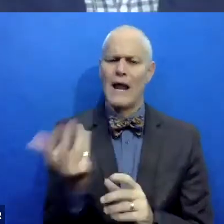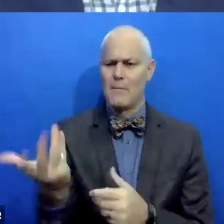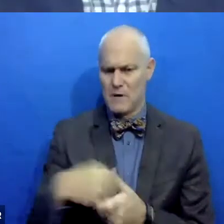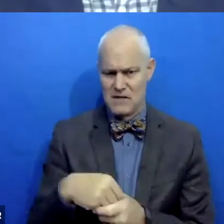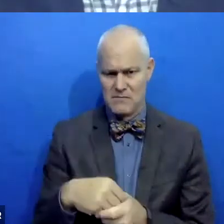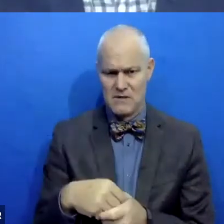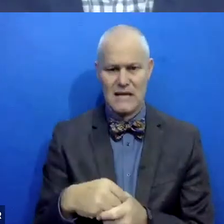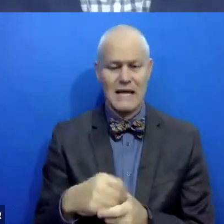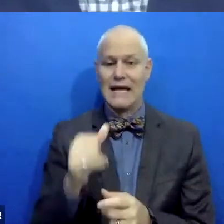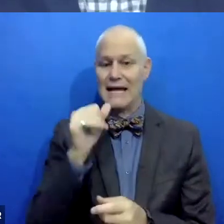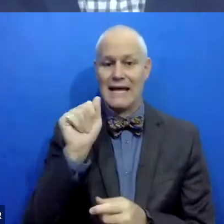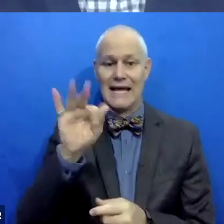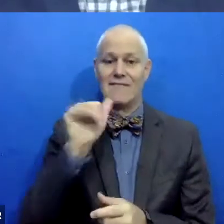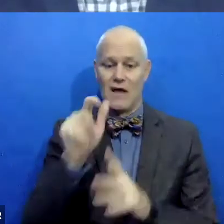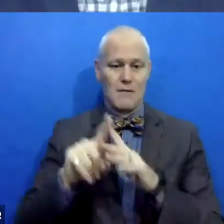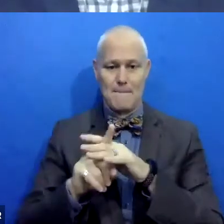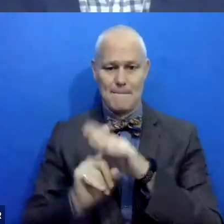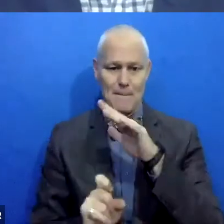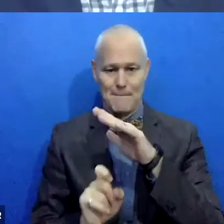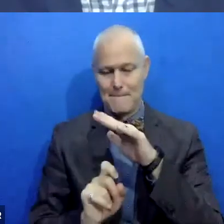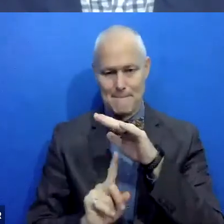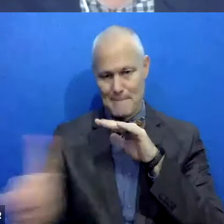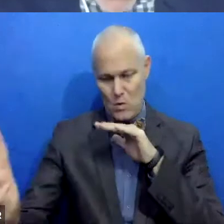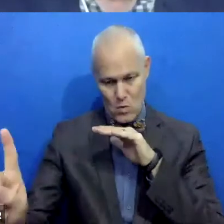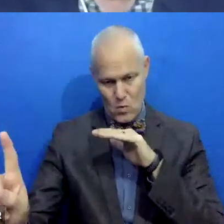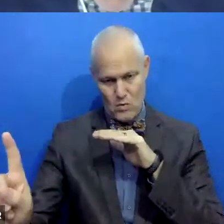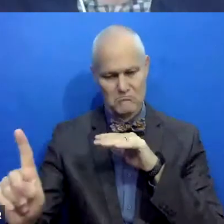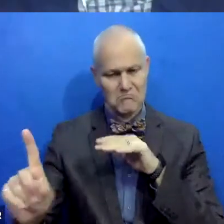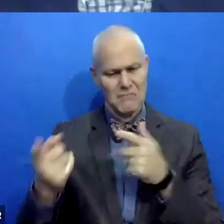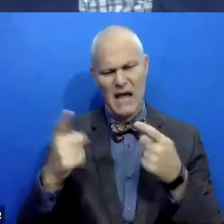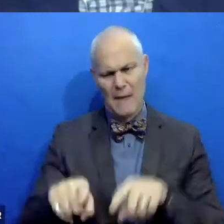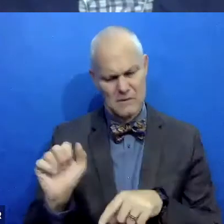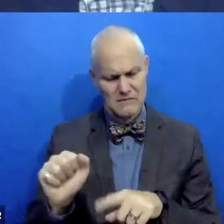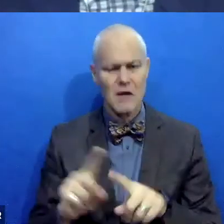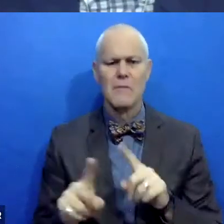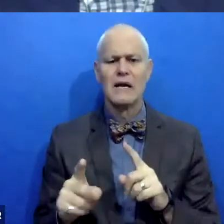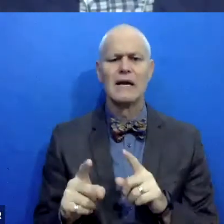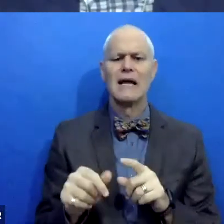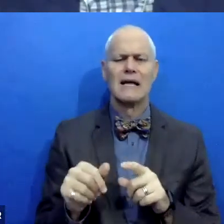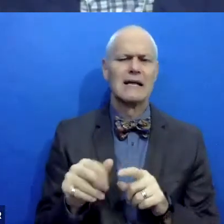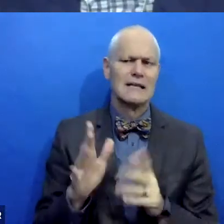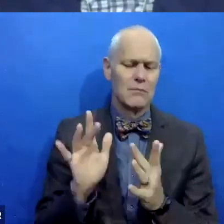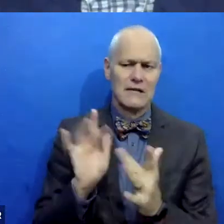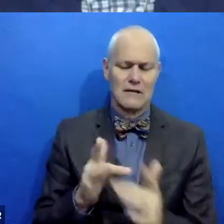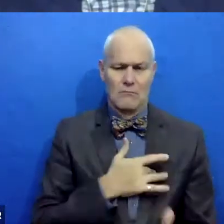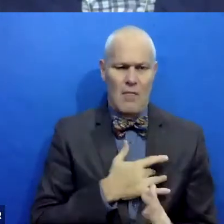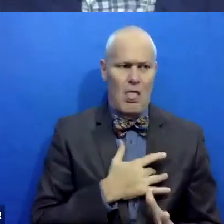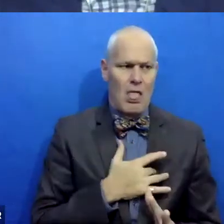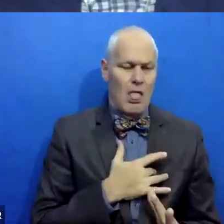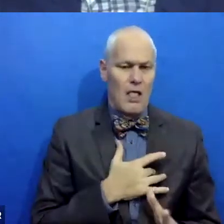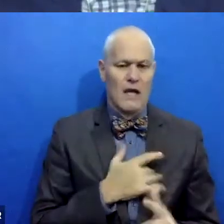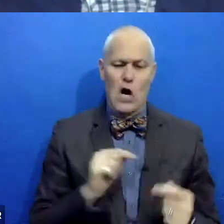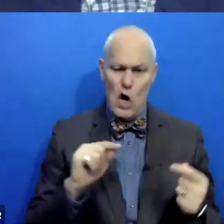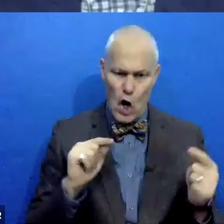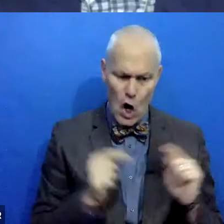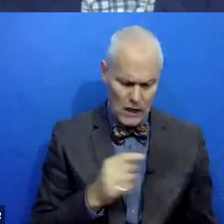cut and run, which that does occasionally happen, right. Um, you know, what do you need in order? Did we touch something? Did we get to something that hurt so